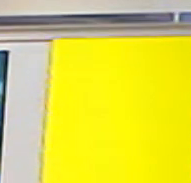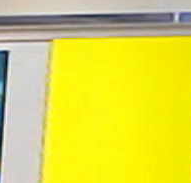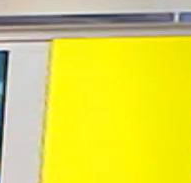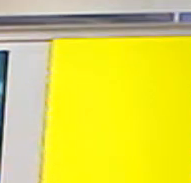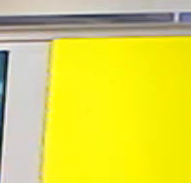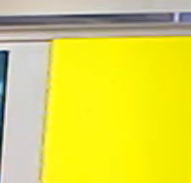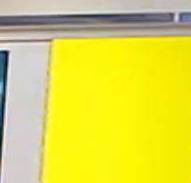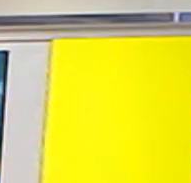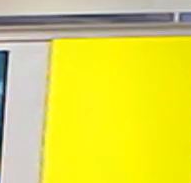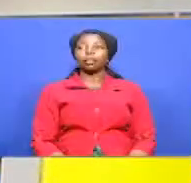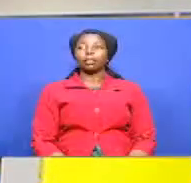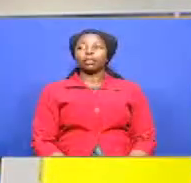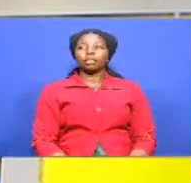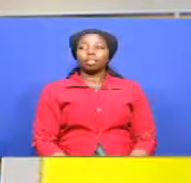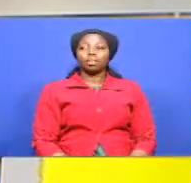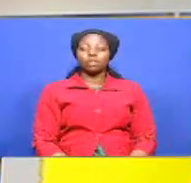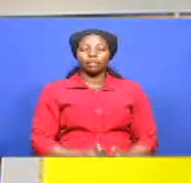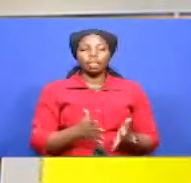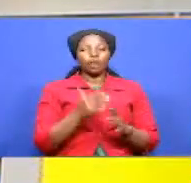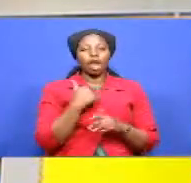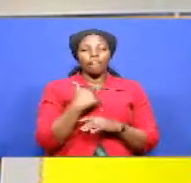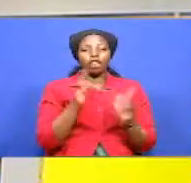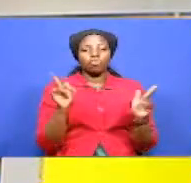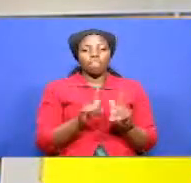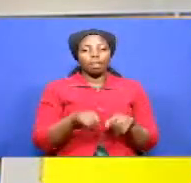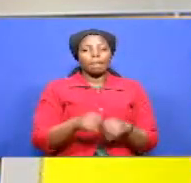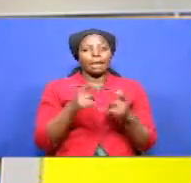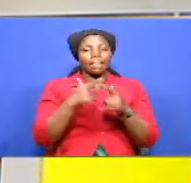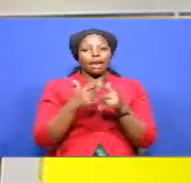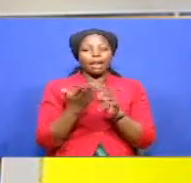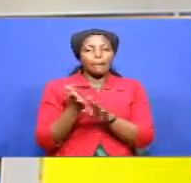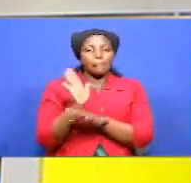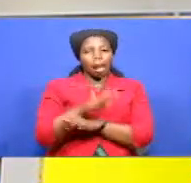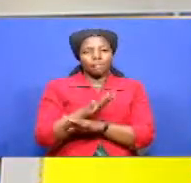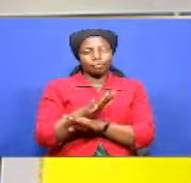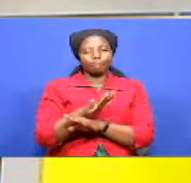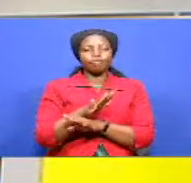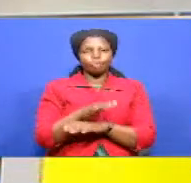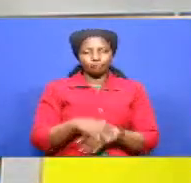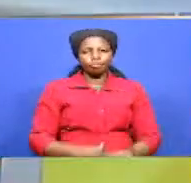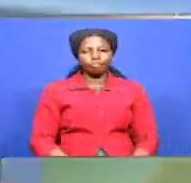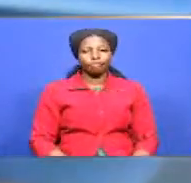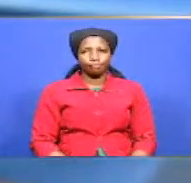And now we take a short break. We shall be right back just in a few moments.